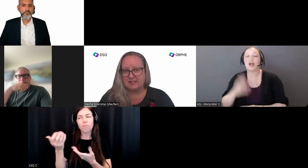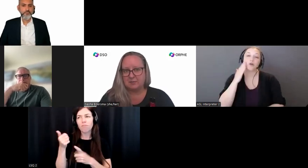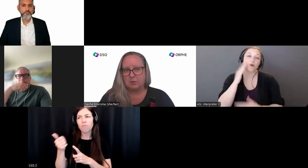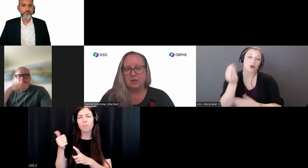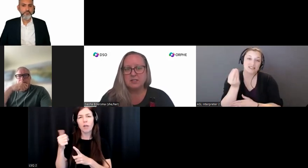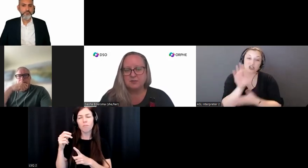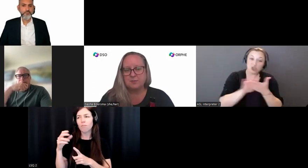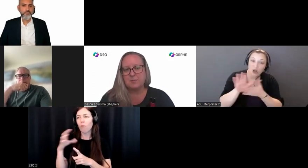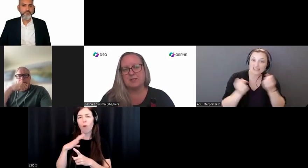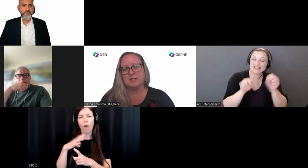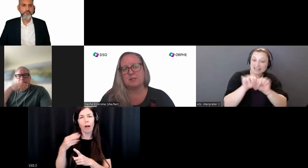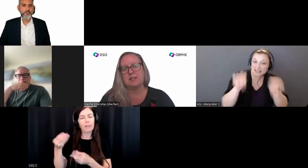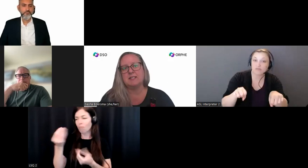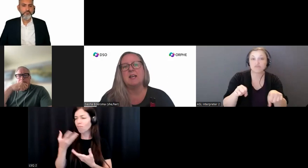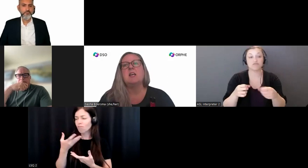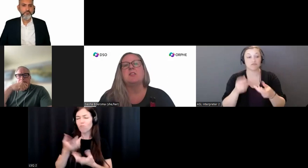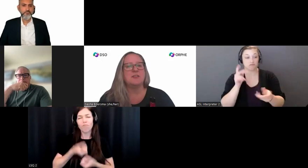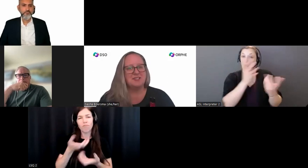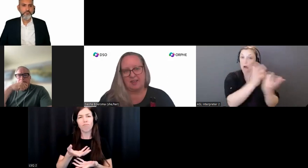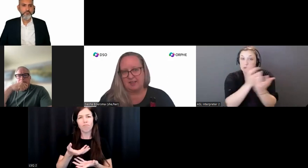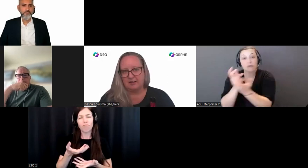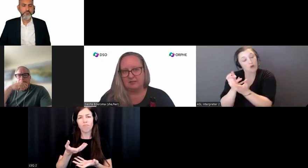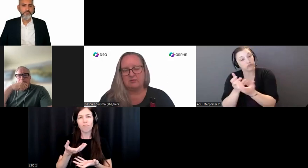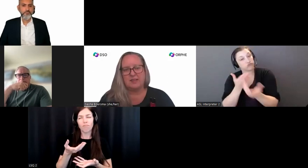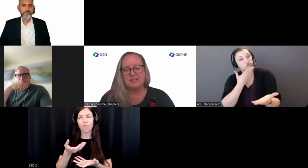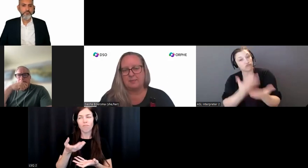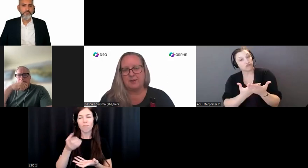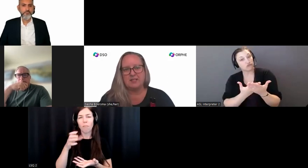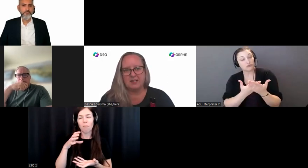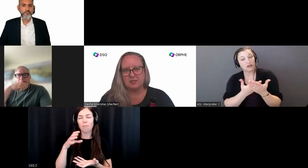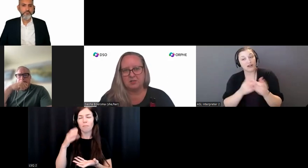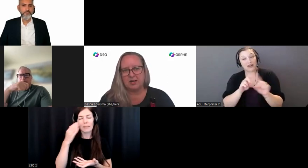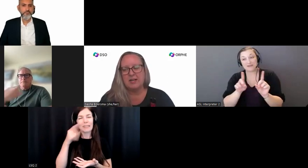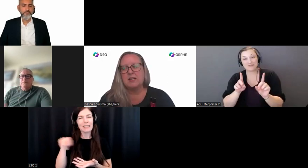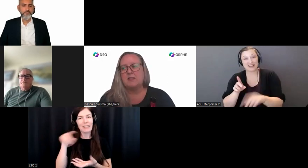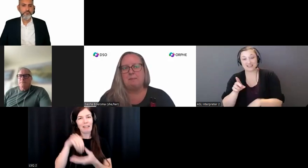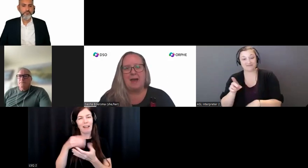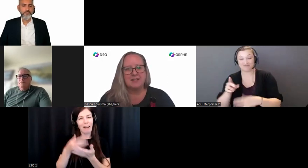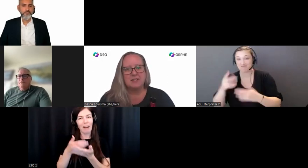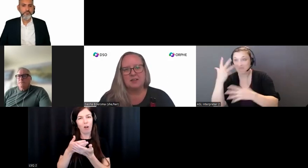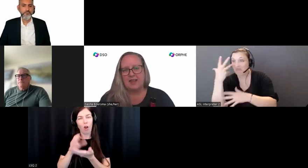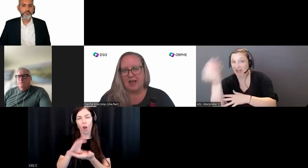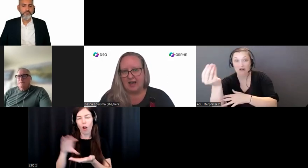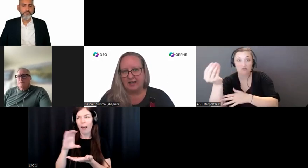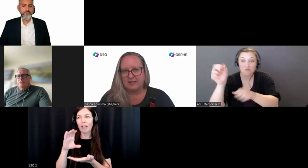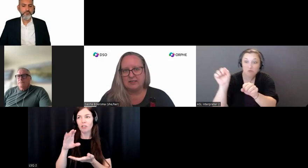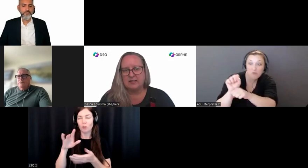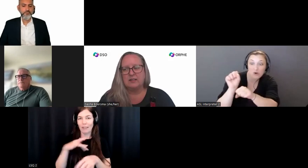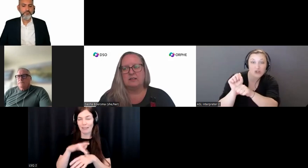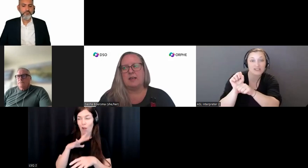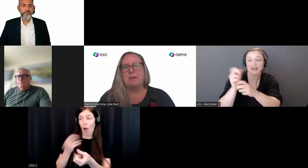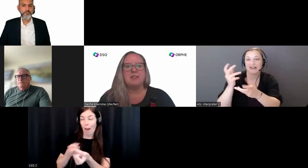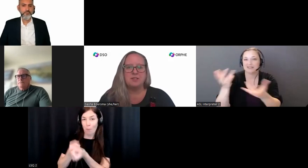decent supports for people with disabilities, there is nothing. They step out into industry, they mask, they hide,